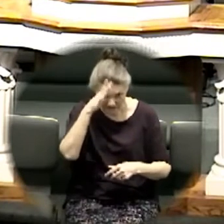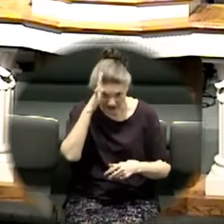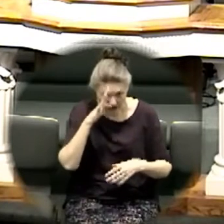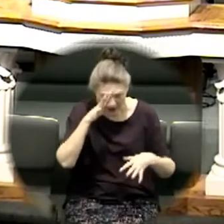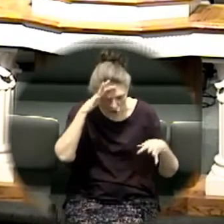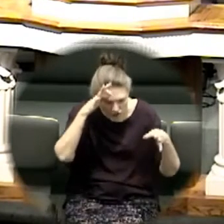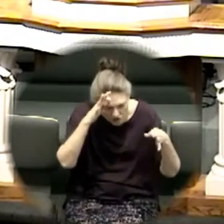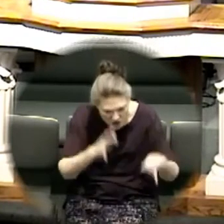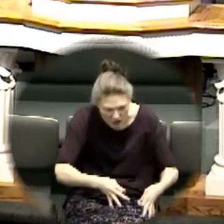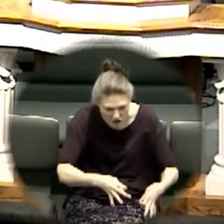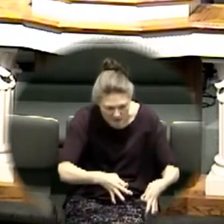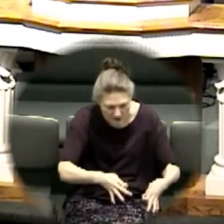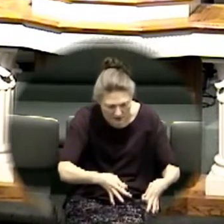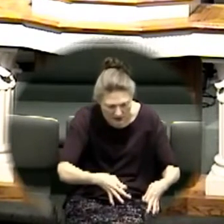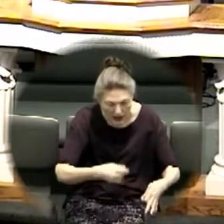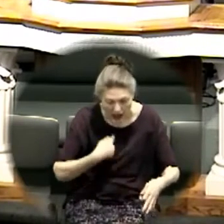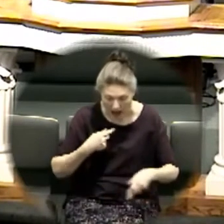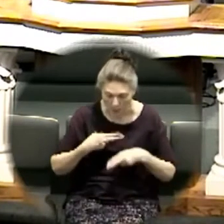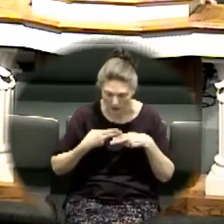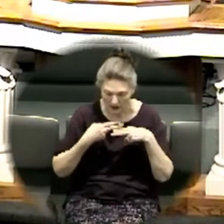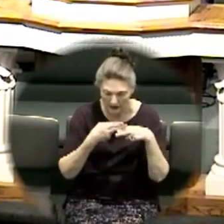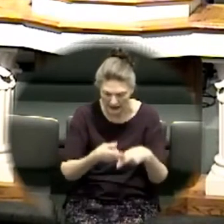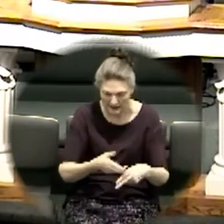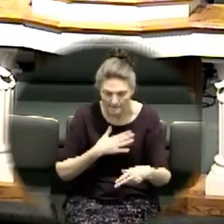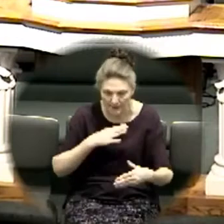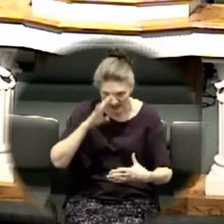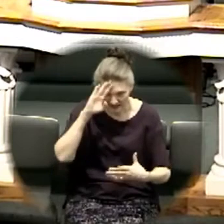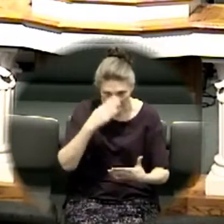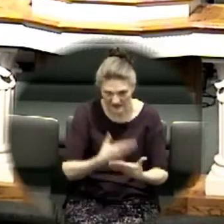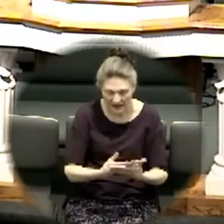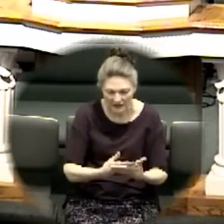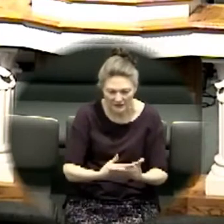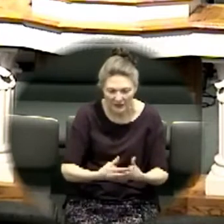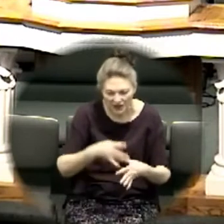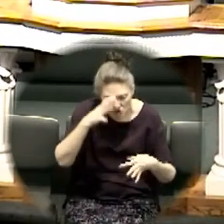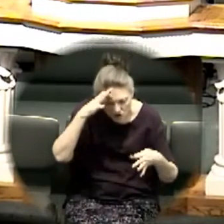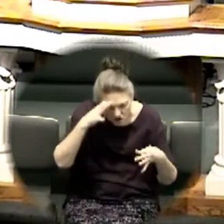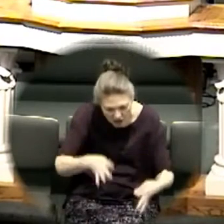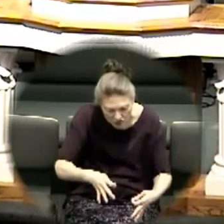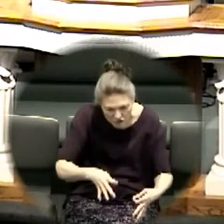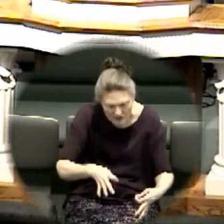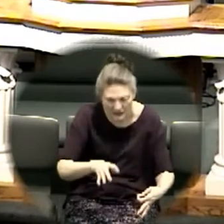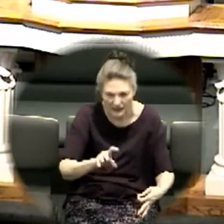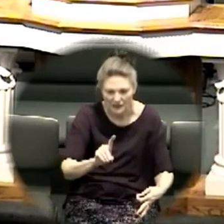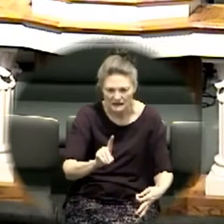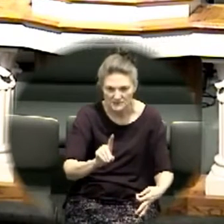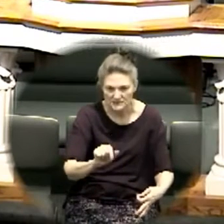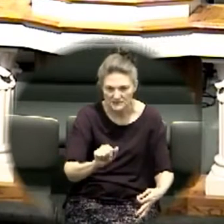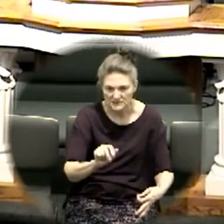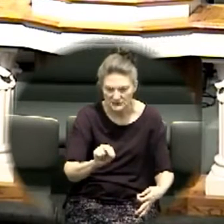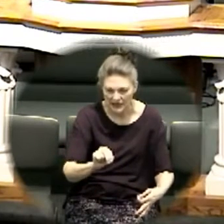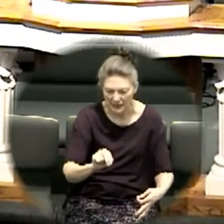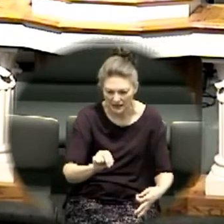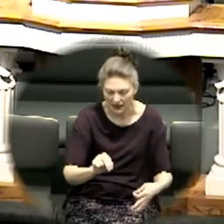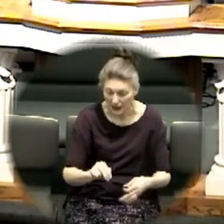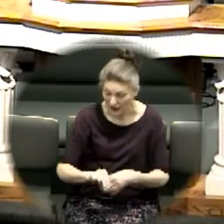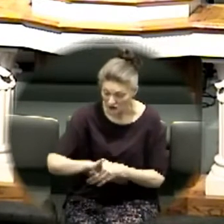I'm going to call my son I'm going to call my son judgment so the Jordan is an emblem of